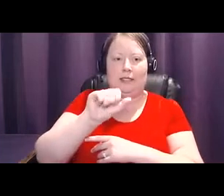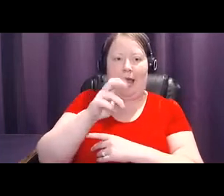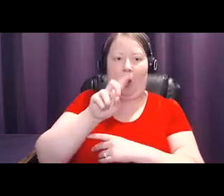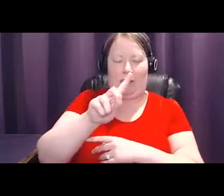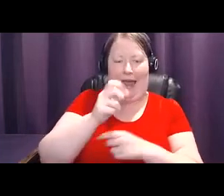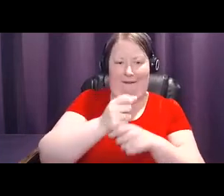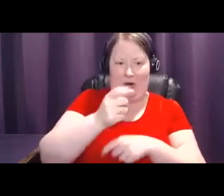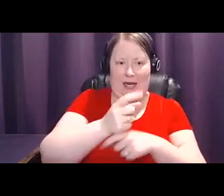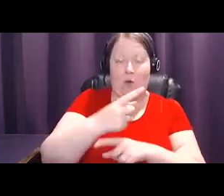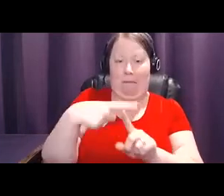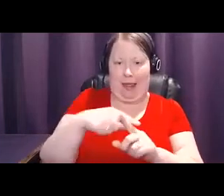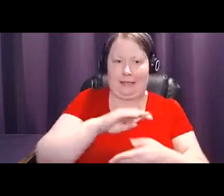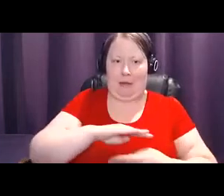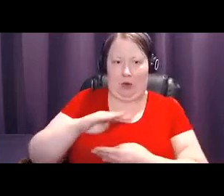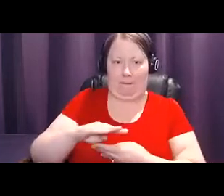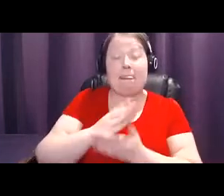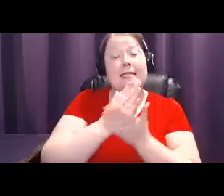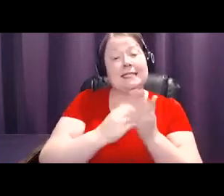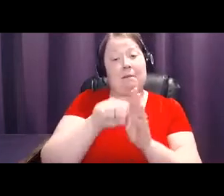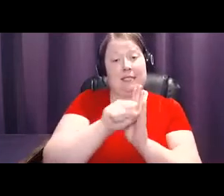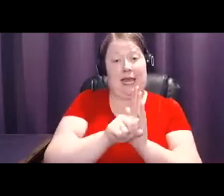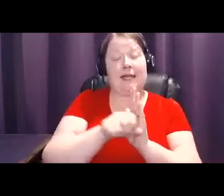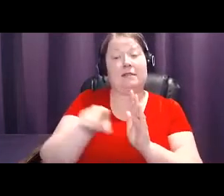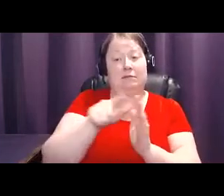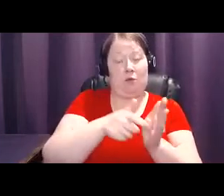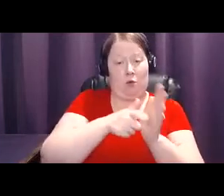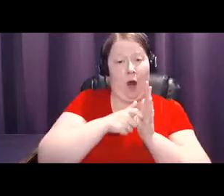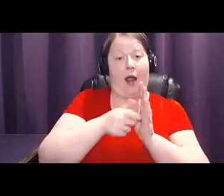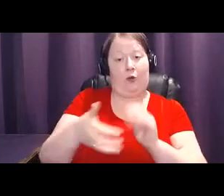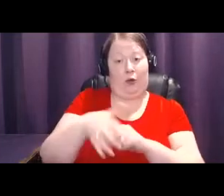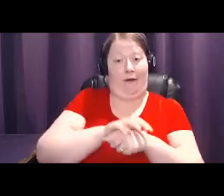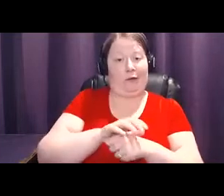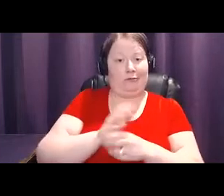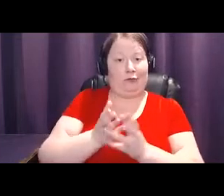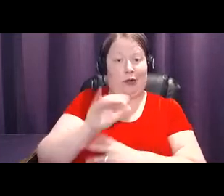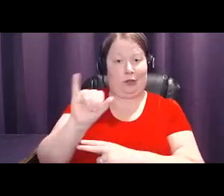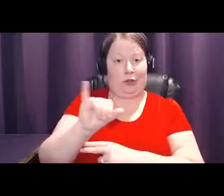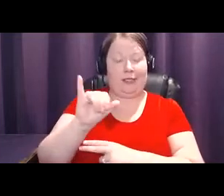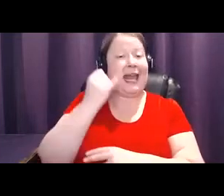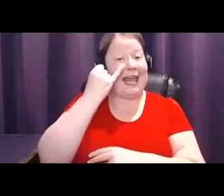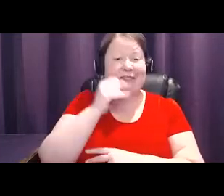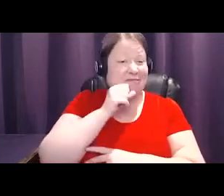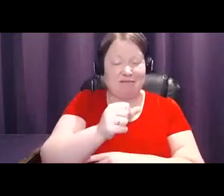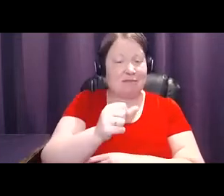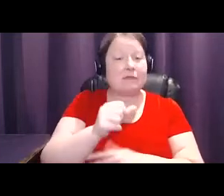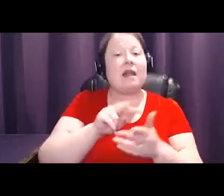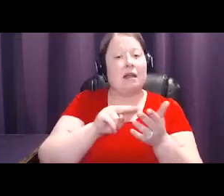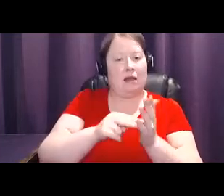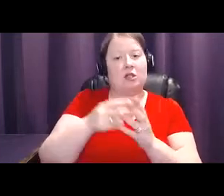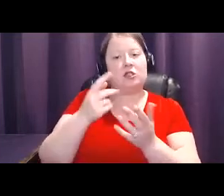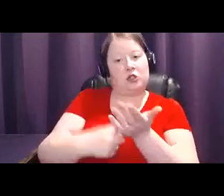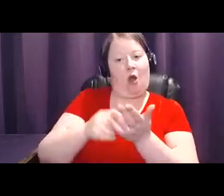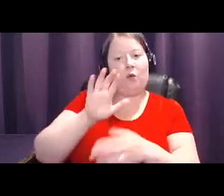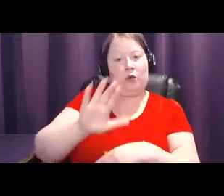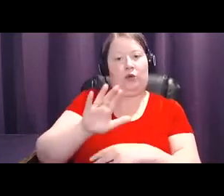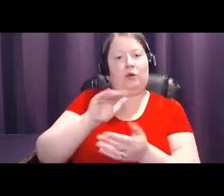insurance must cover breast ultrasounds and MRIs. If yours doesn't, talk to your doctor or navigator for next steps and options for support.